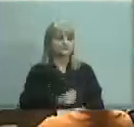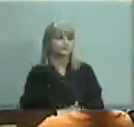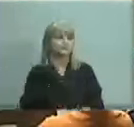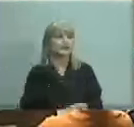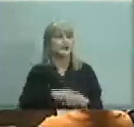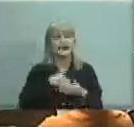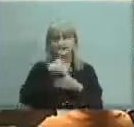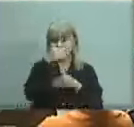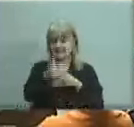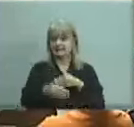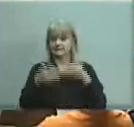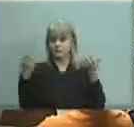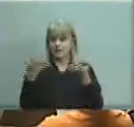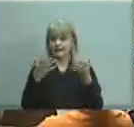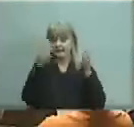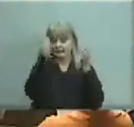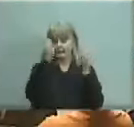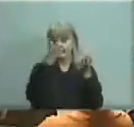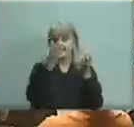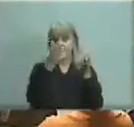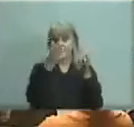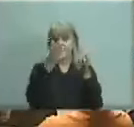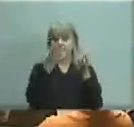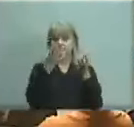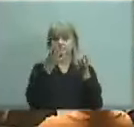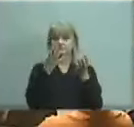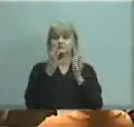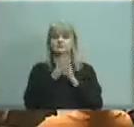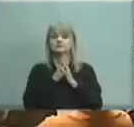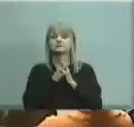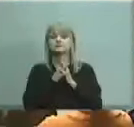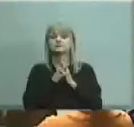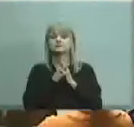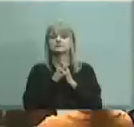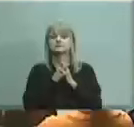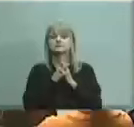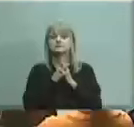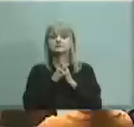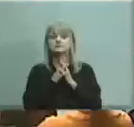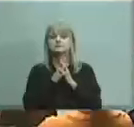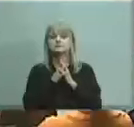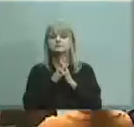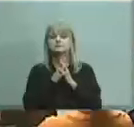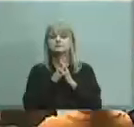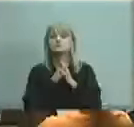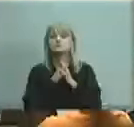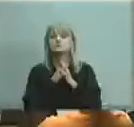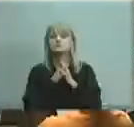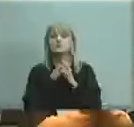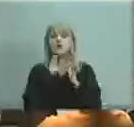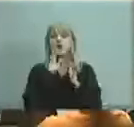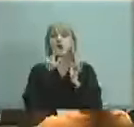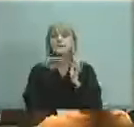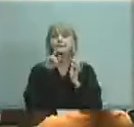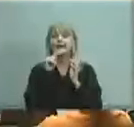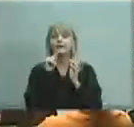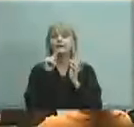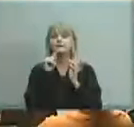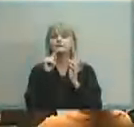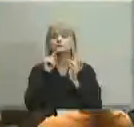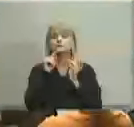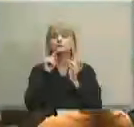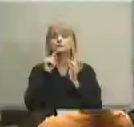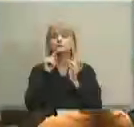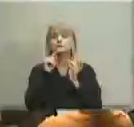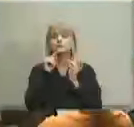the next item is an information item which is an update on the draft strategic plan we have